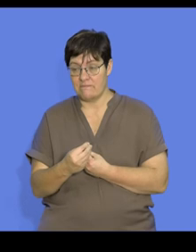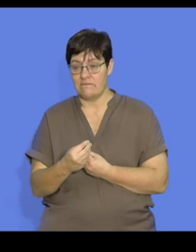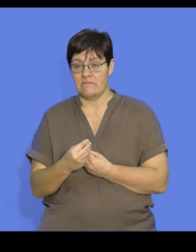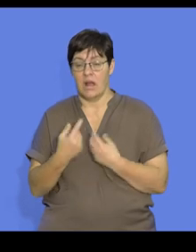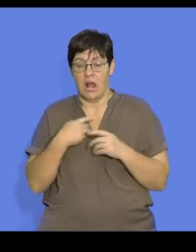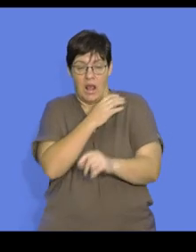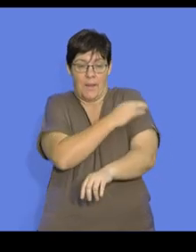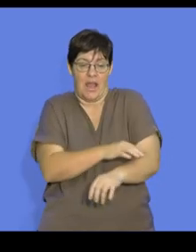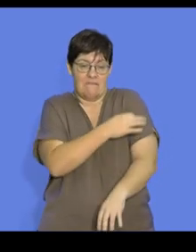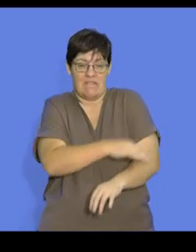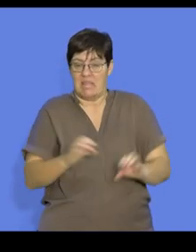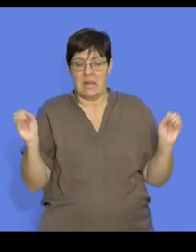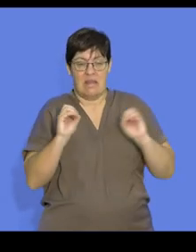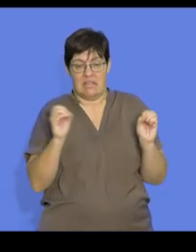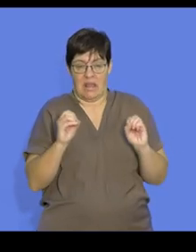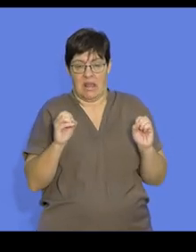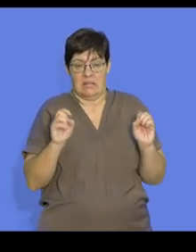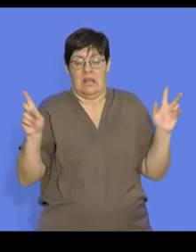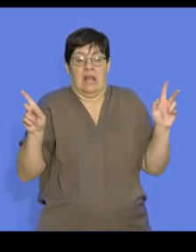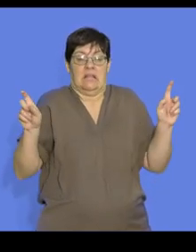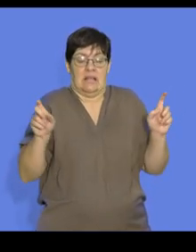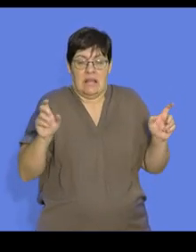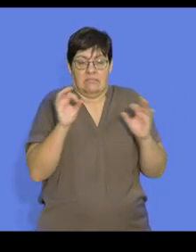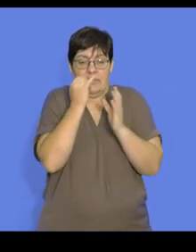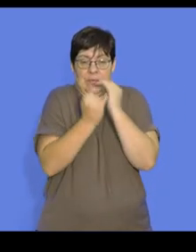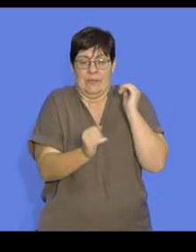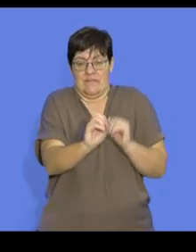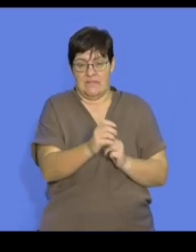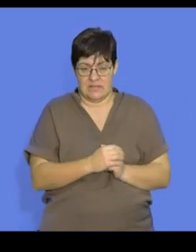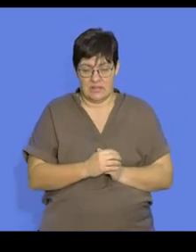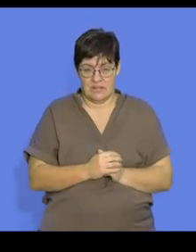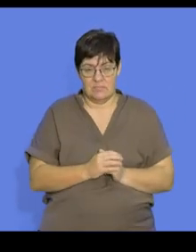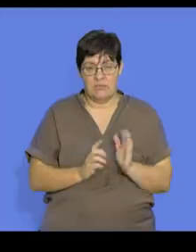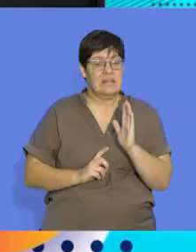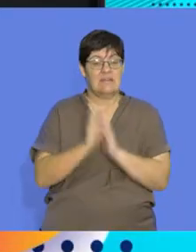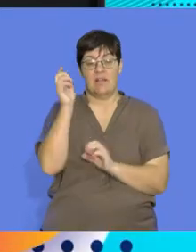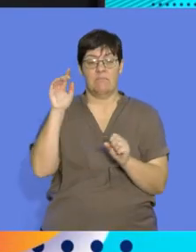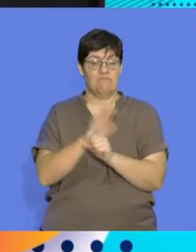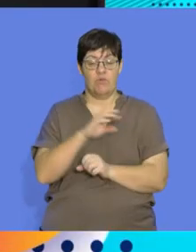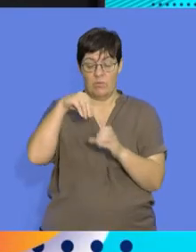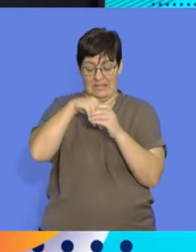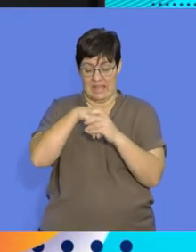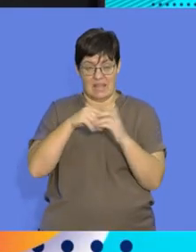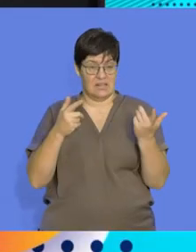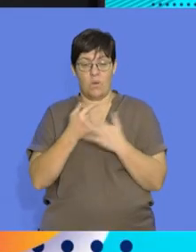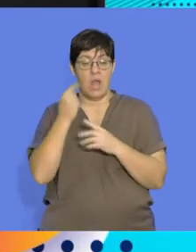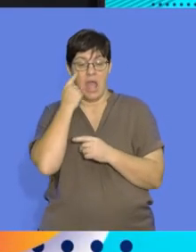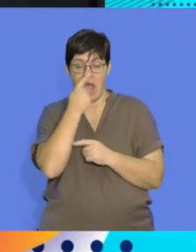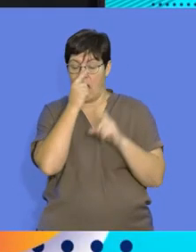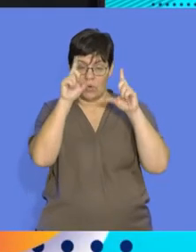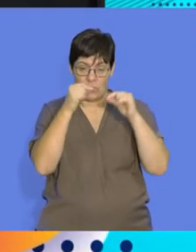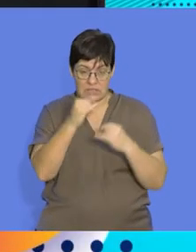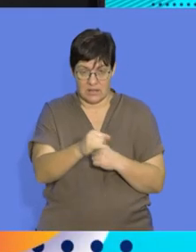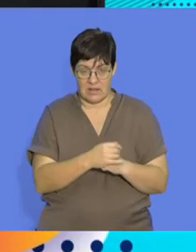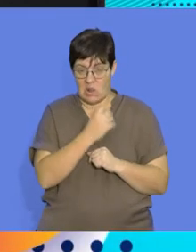chicks have naked bodies without any down feathers on them. So you'll find that their bodies haven't developed fully in the eggs, so their eyes